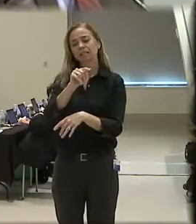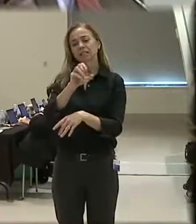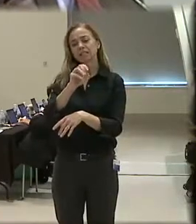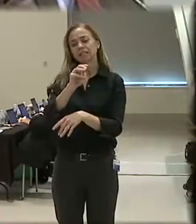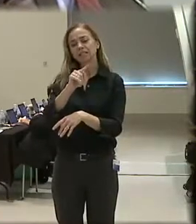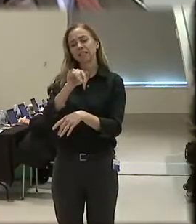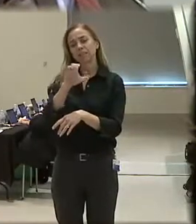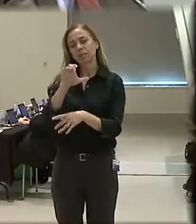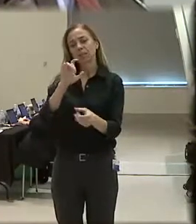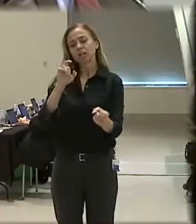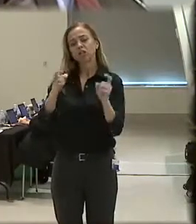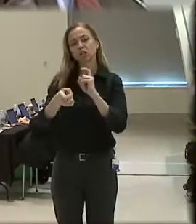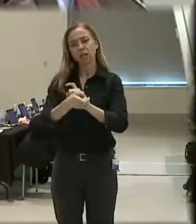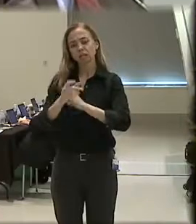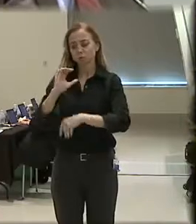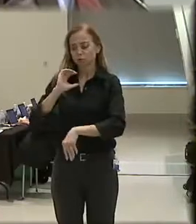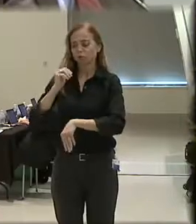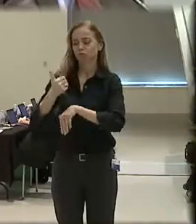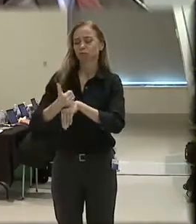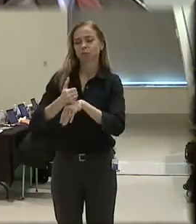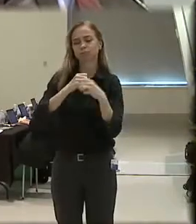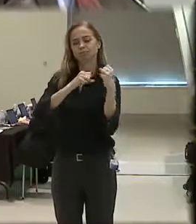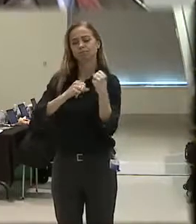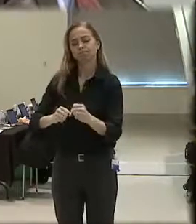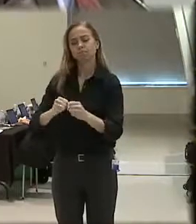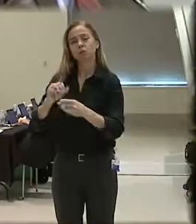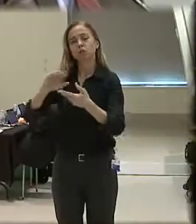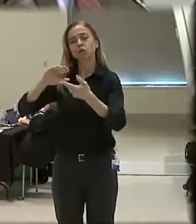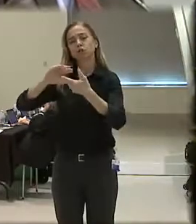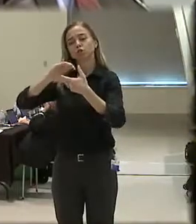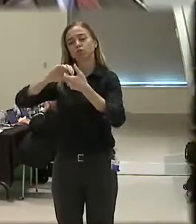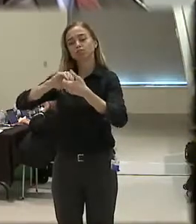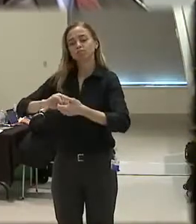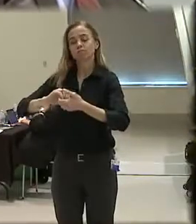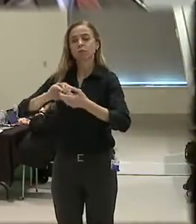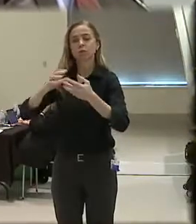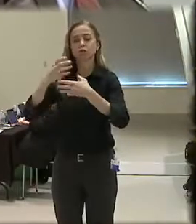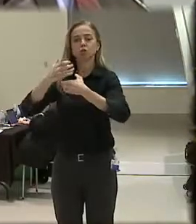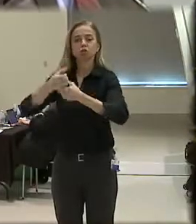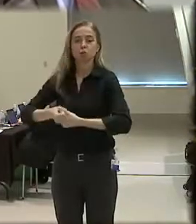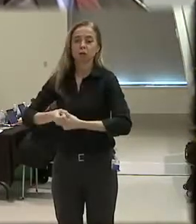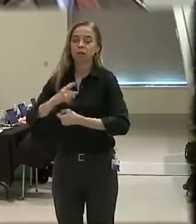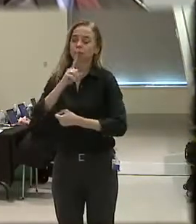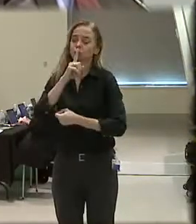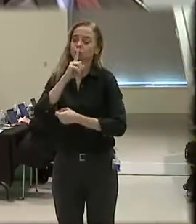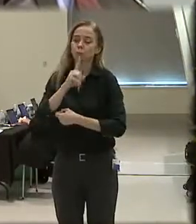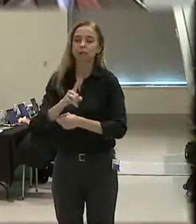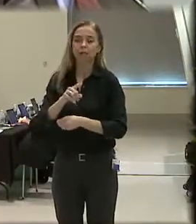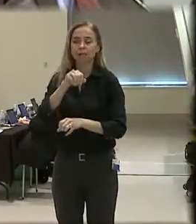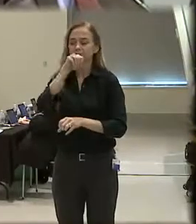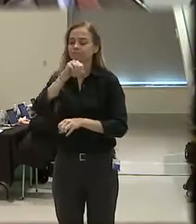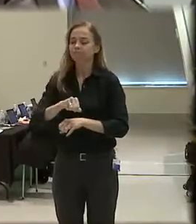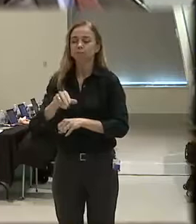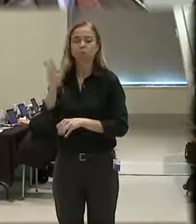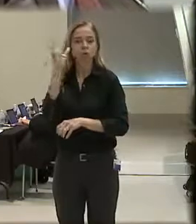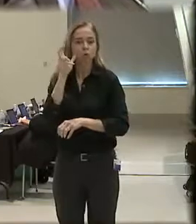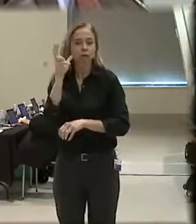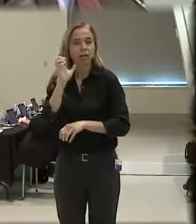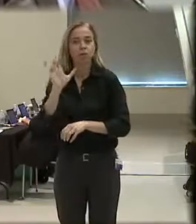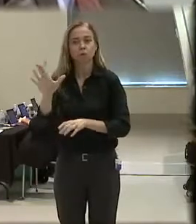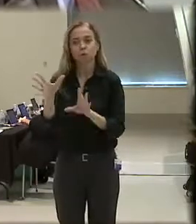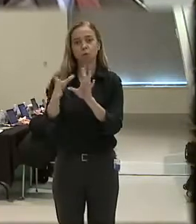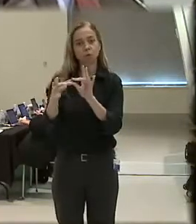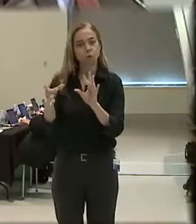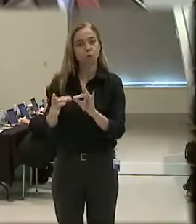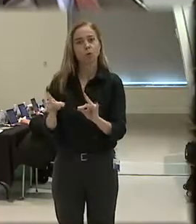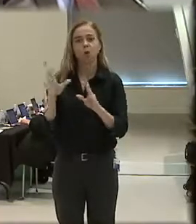produce trust with the community. And I was delighted to hear you. I only hope